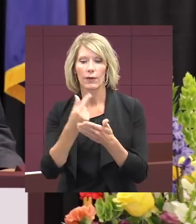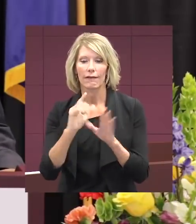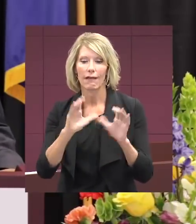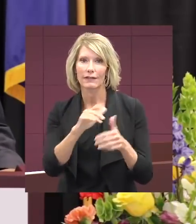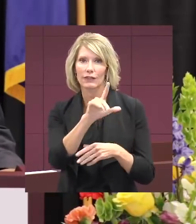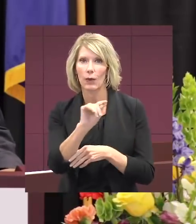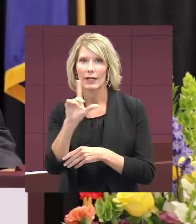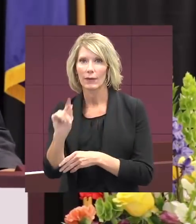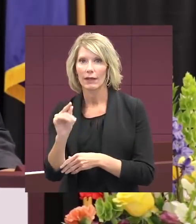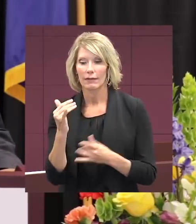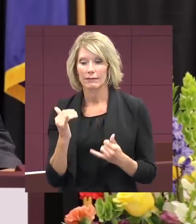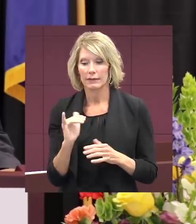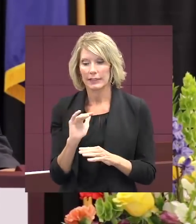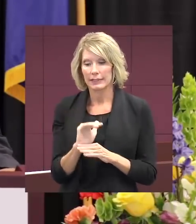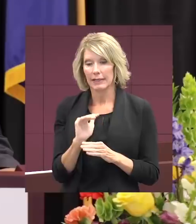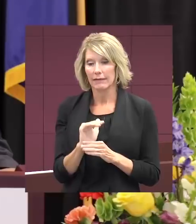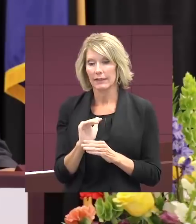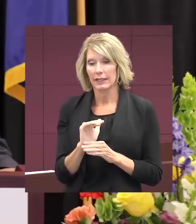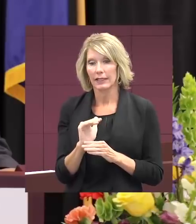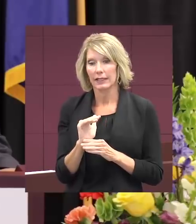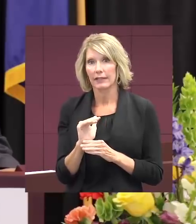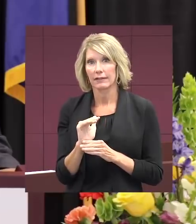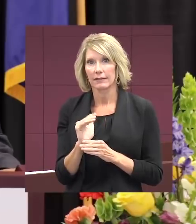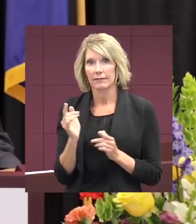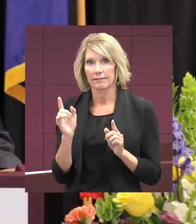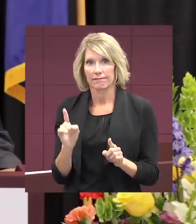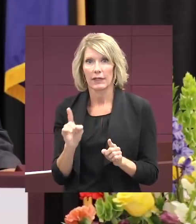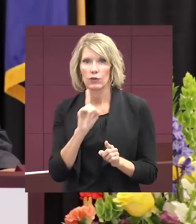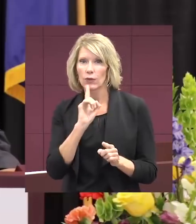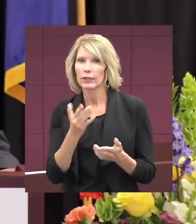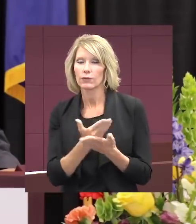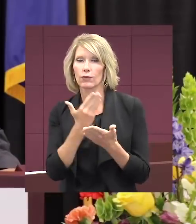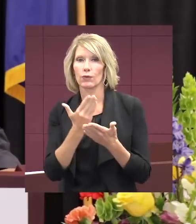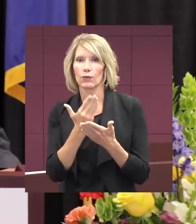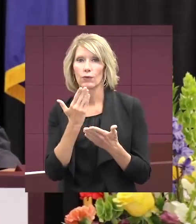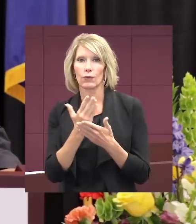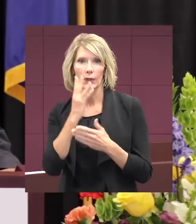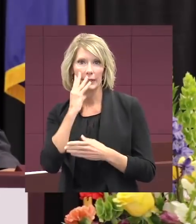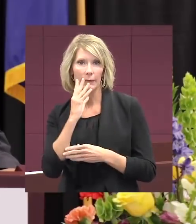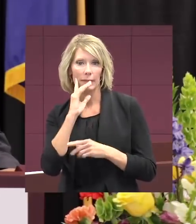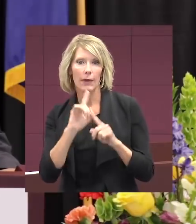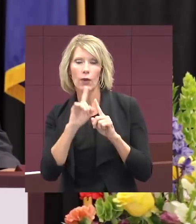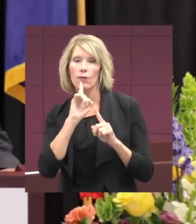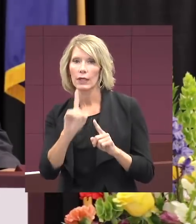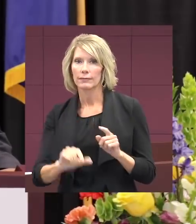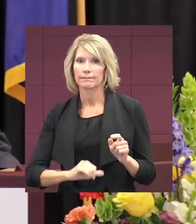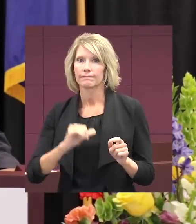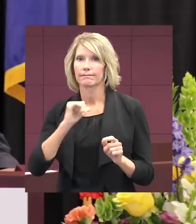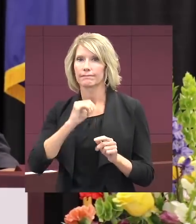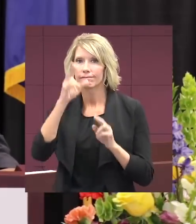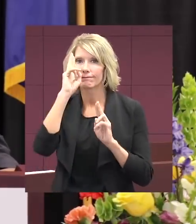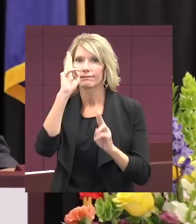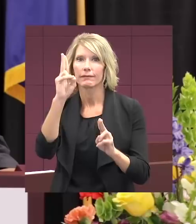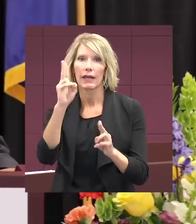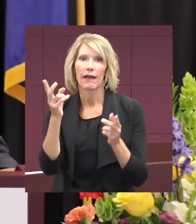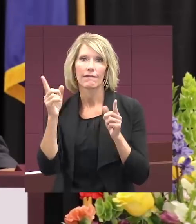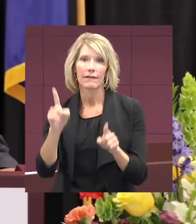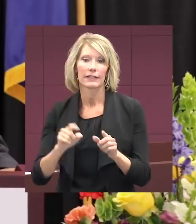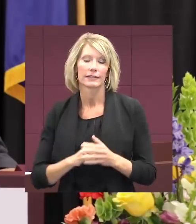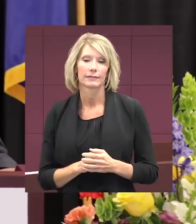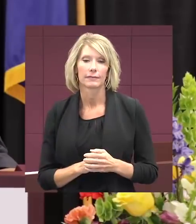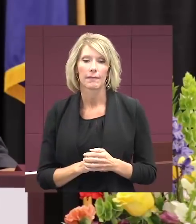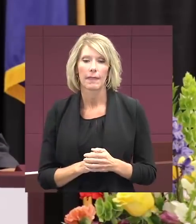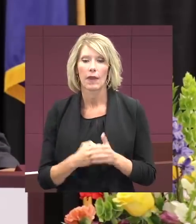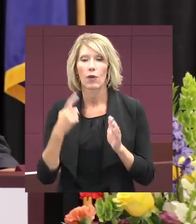While this evening's event is new to us, it is still considered a very prestigious event that allows us to recognize